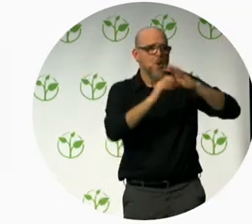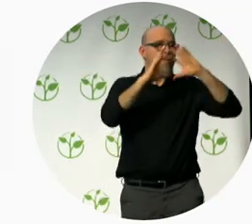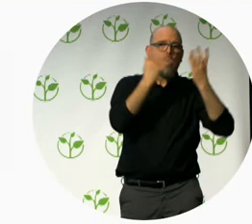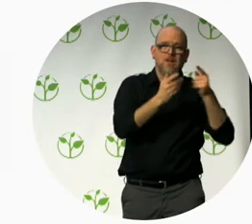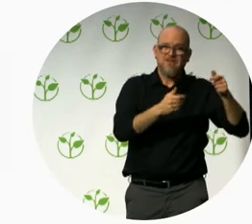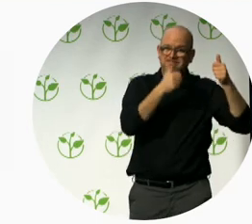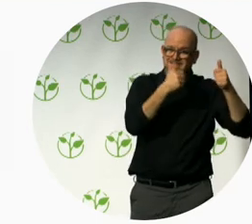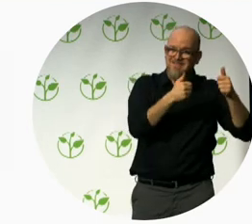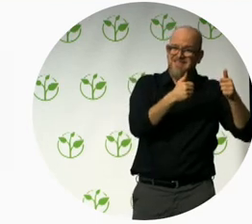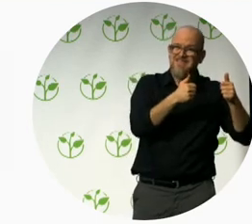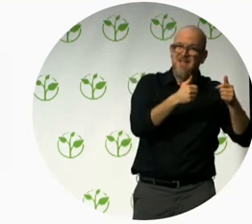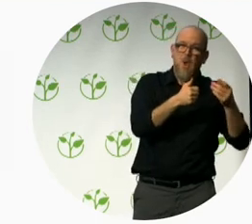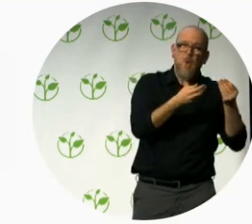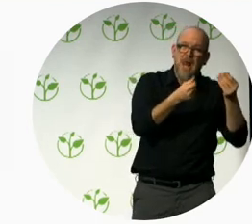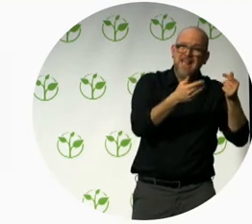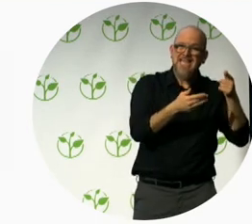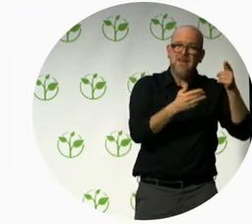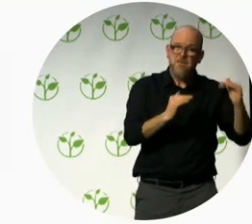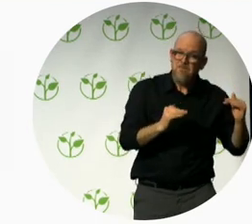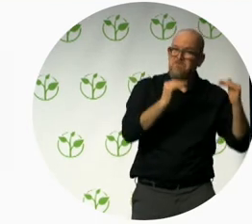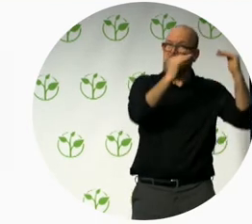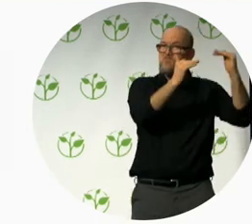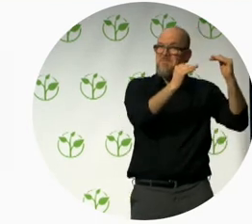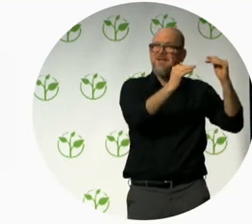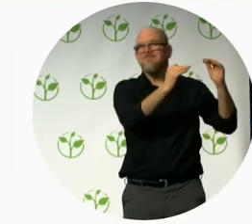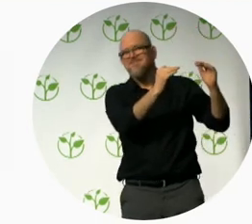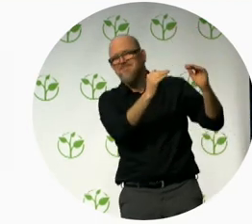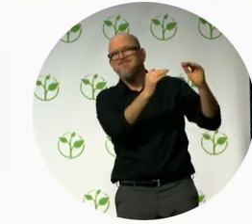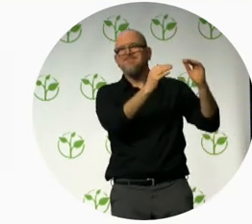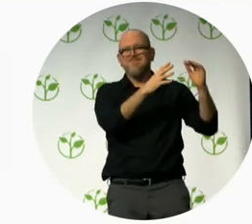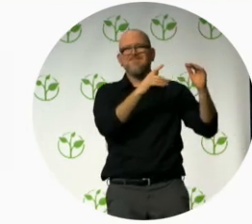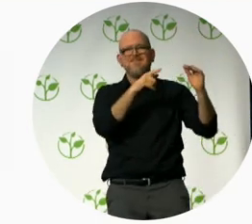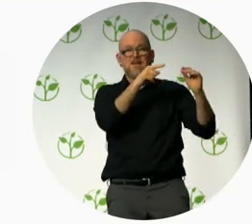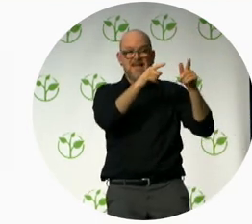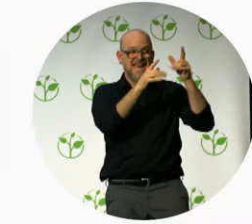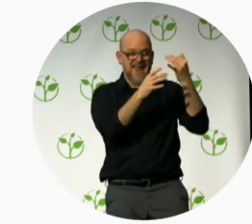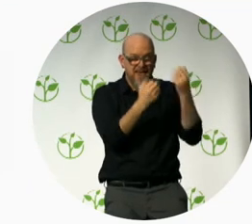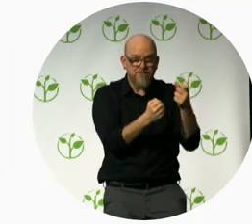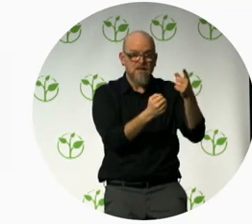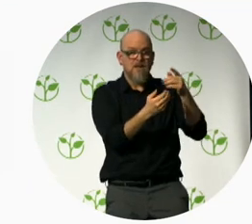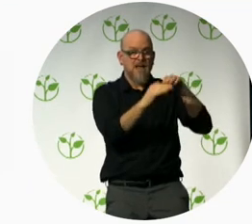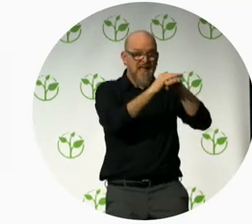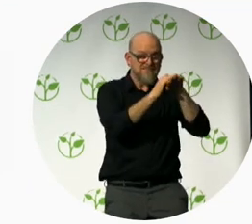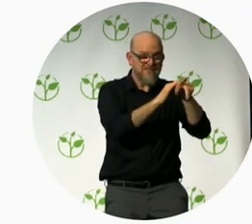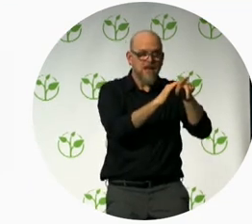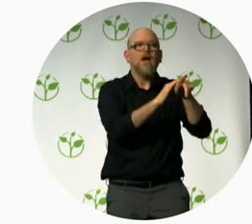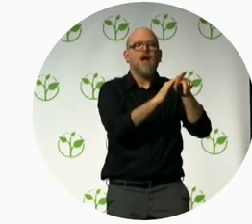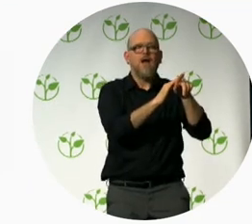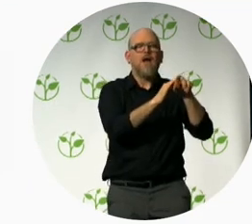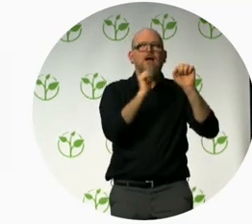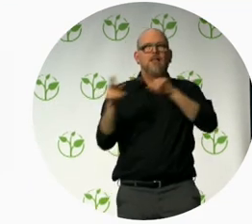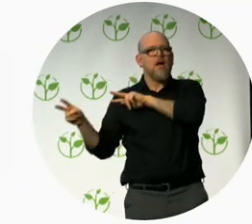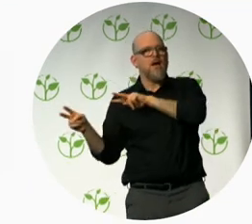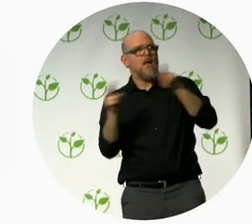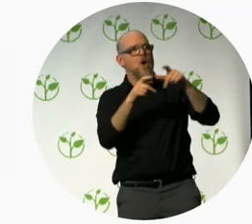gaps over the world is enormous. The global company's obligation is critical to make